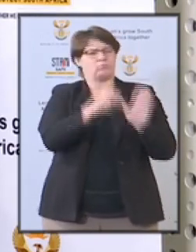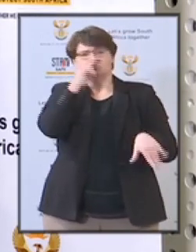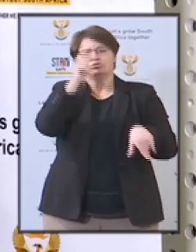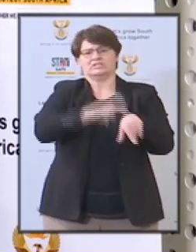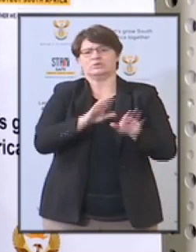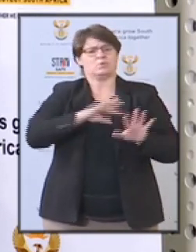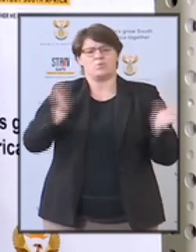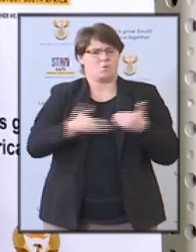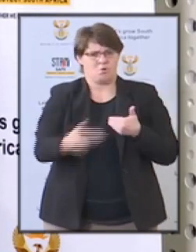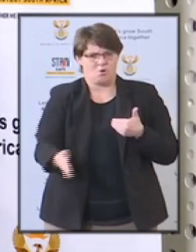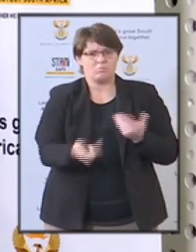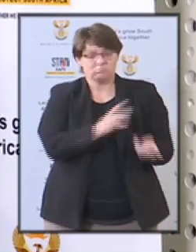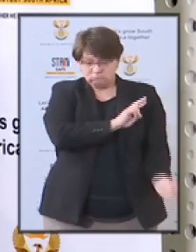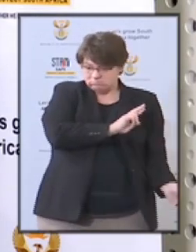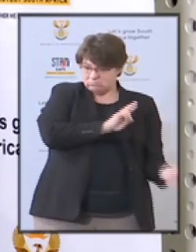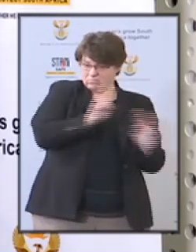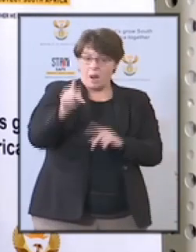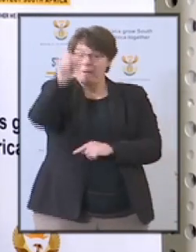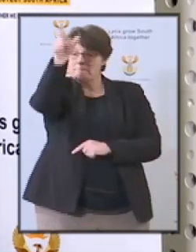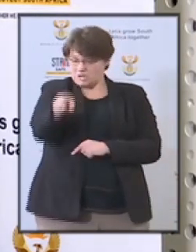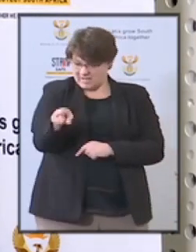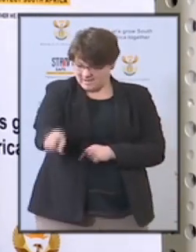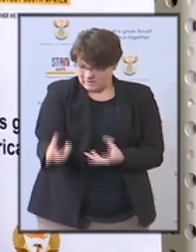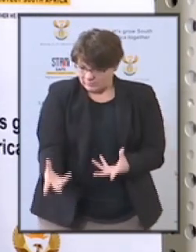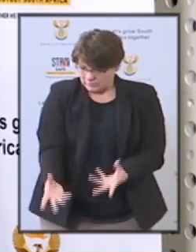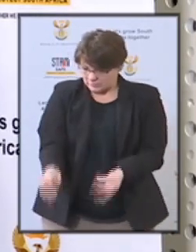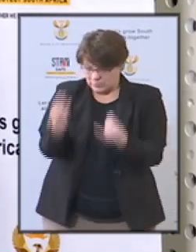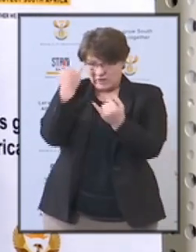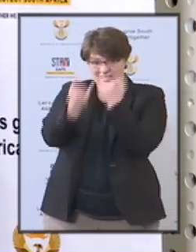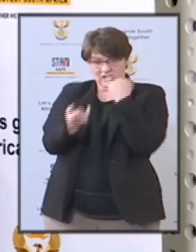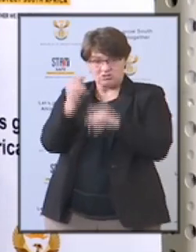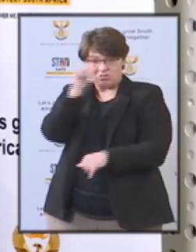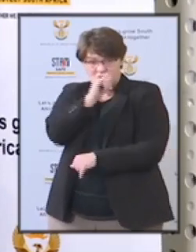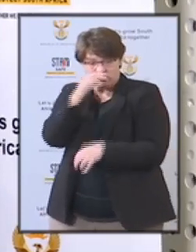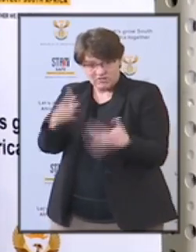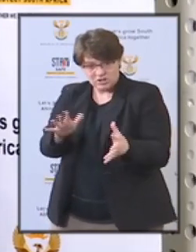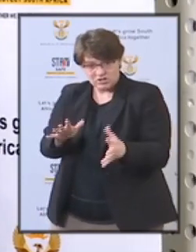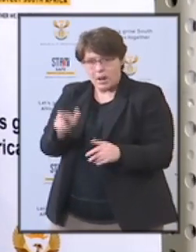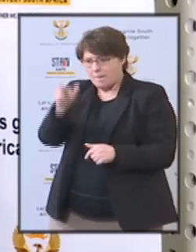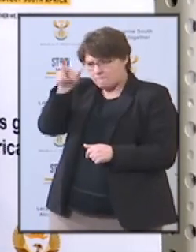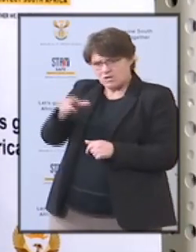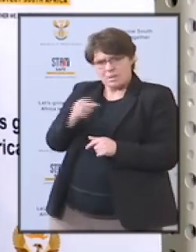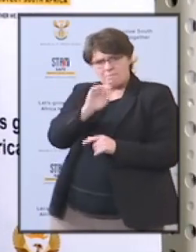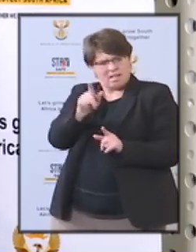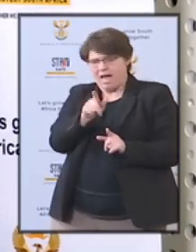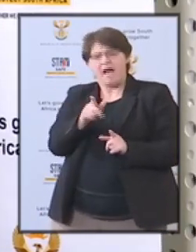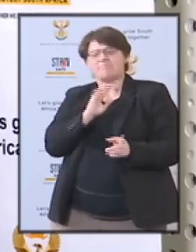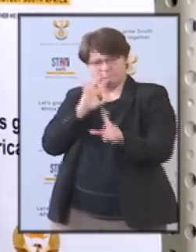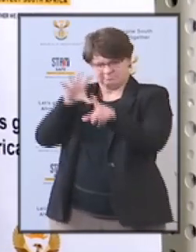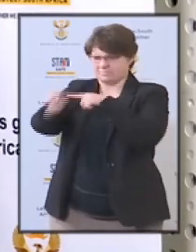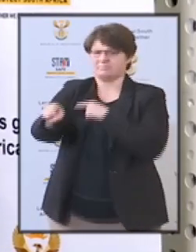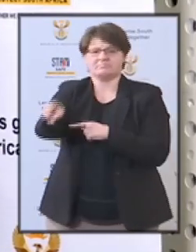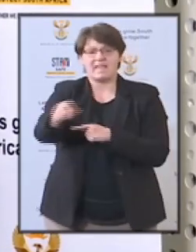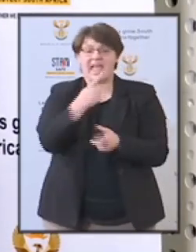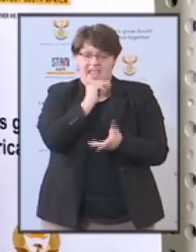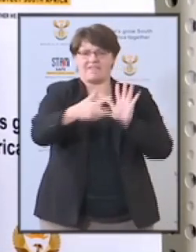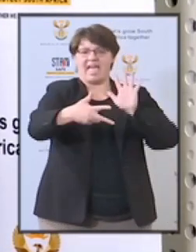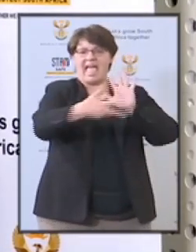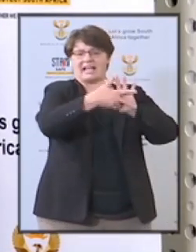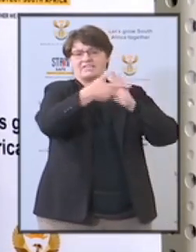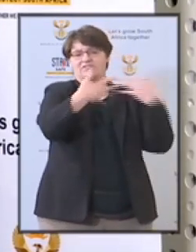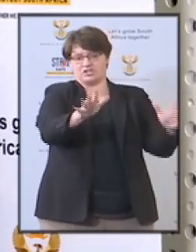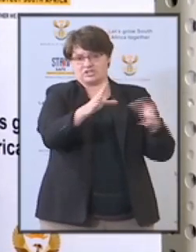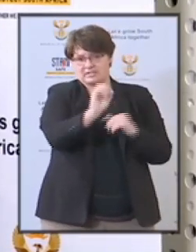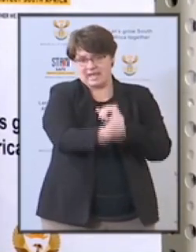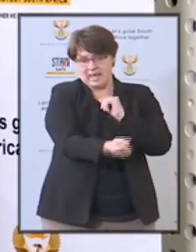responding to a reported sexual crimes after the passing of the bill into an act. Parole conditions are